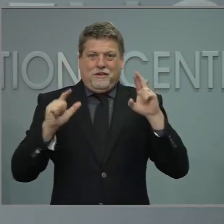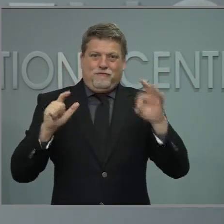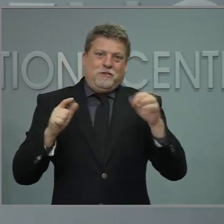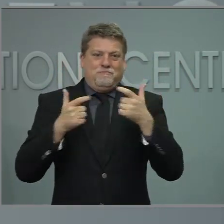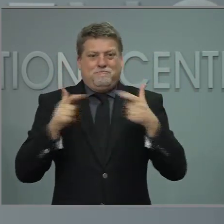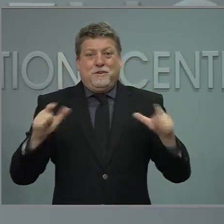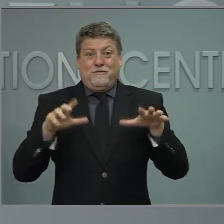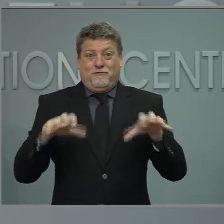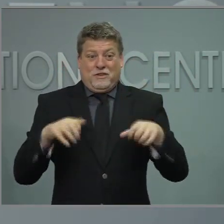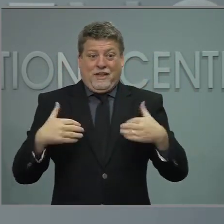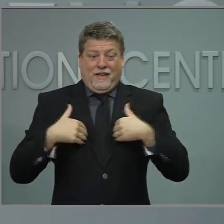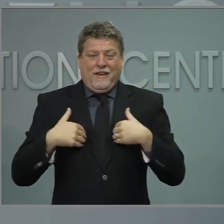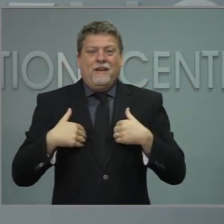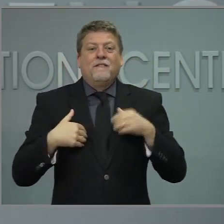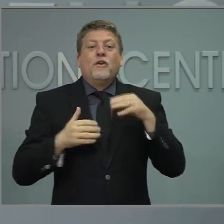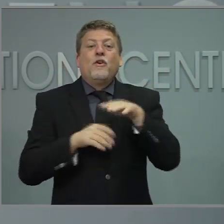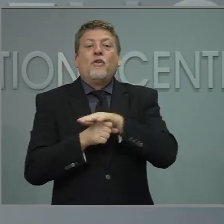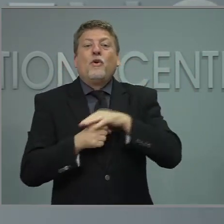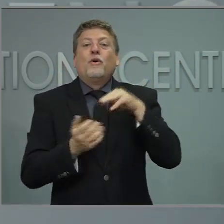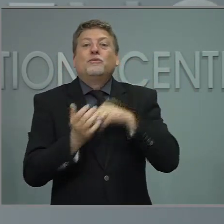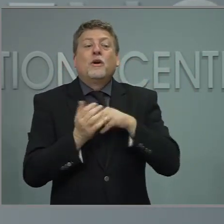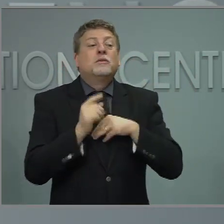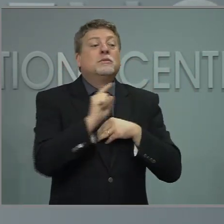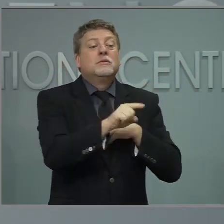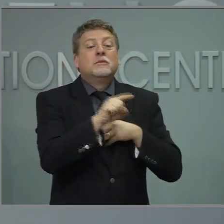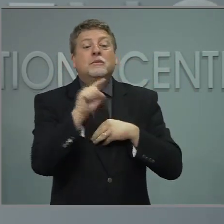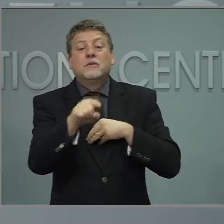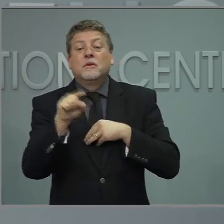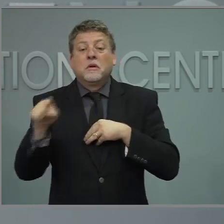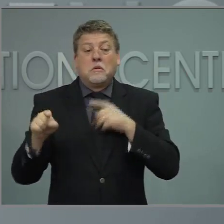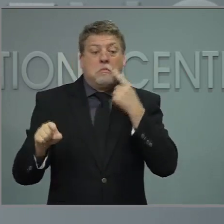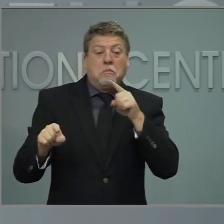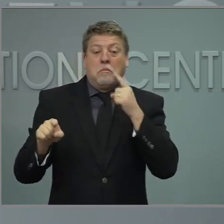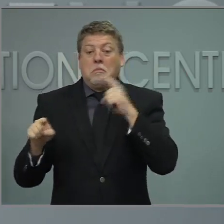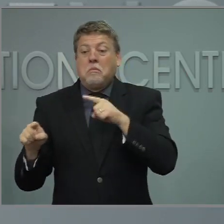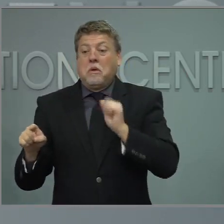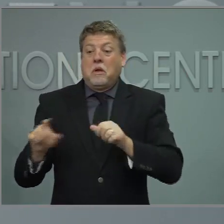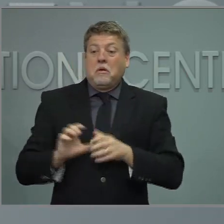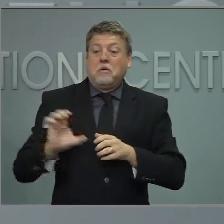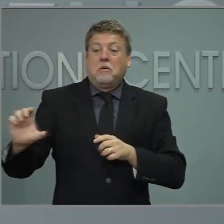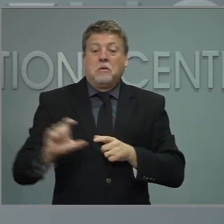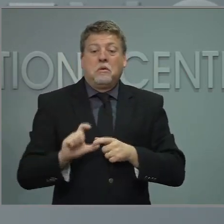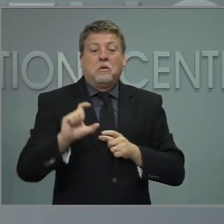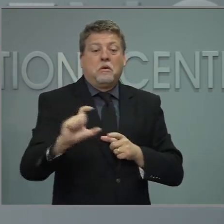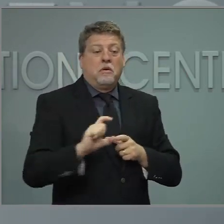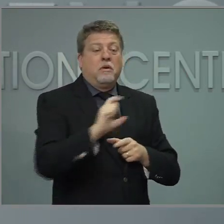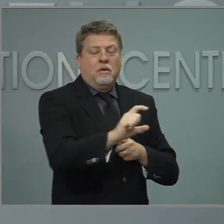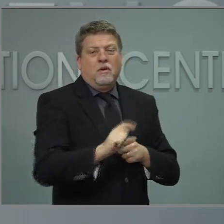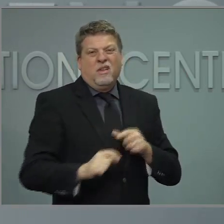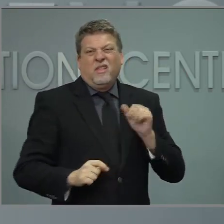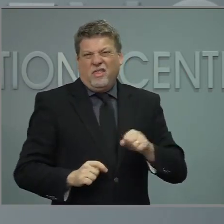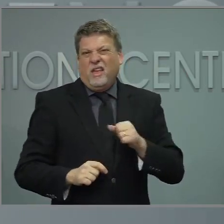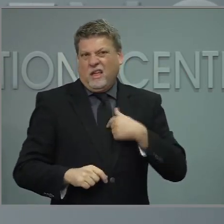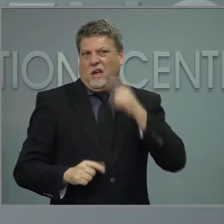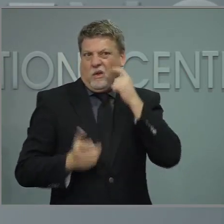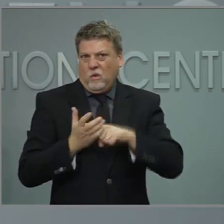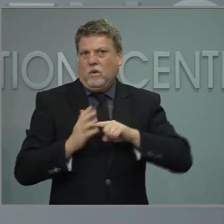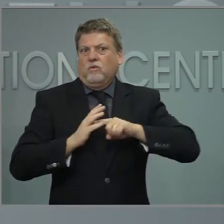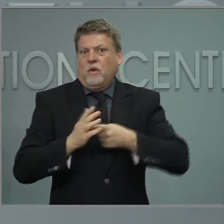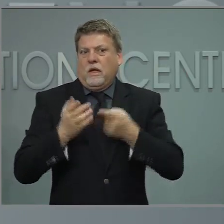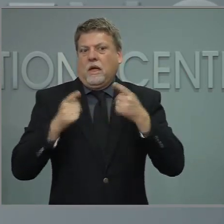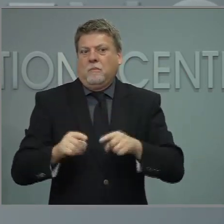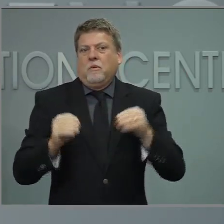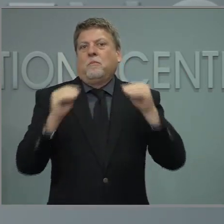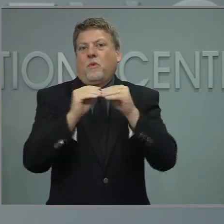mentioned and then allow some of our smaller practices to be able to administer those vaccines. So that's happening more and more. And we are